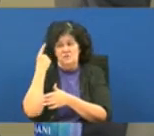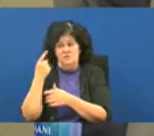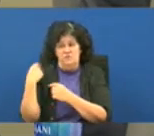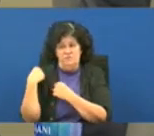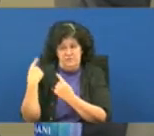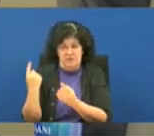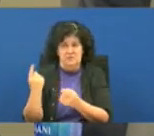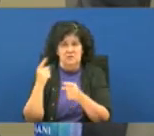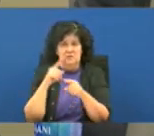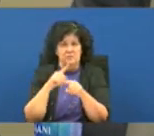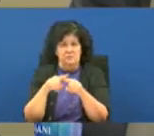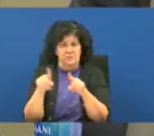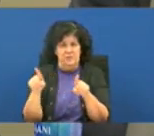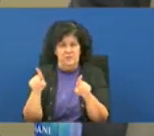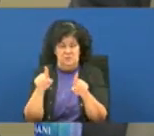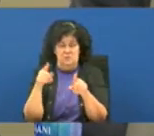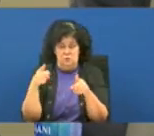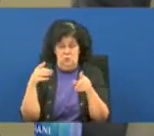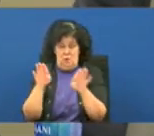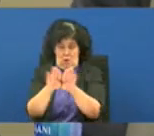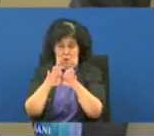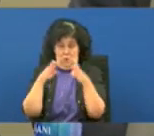the open door policy is there